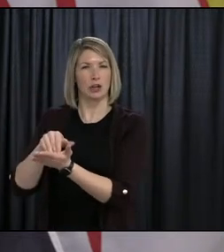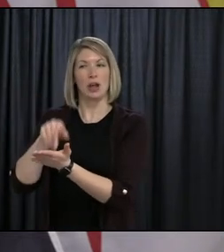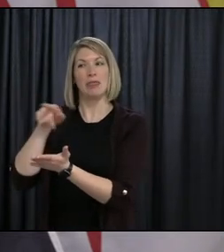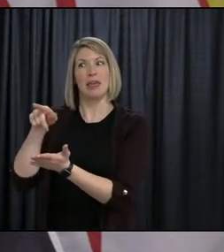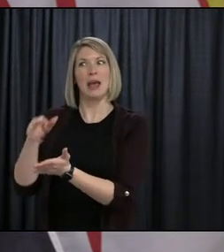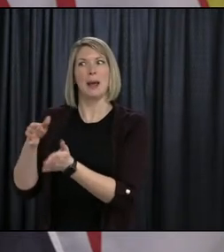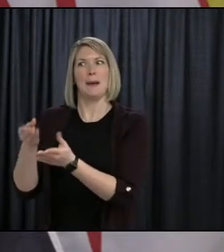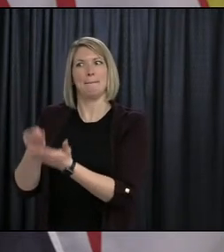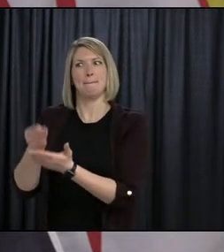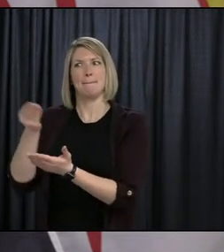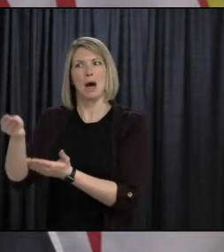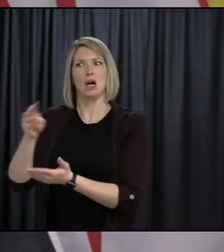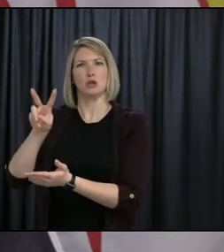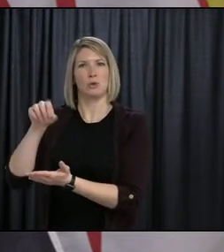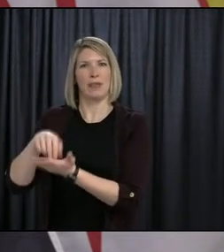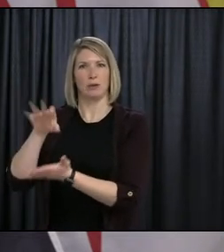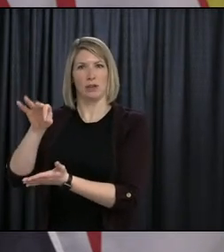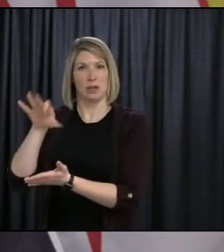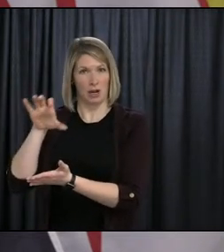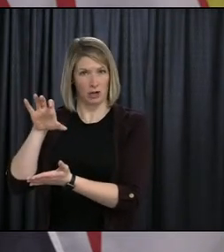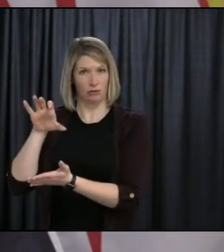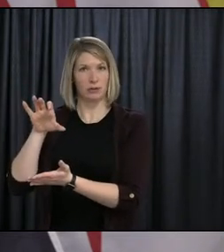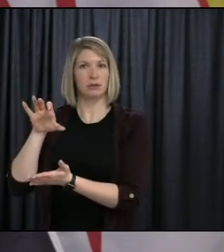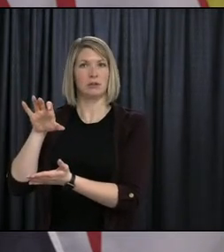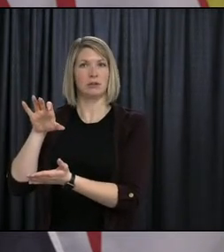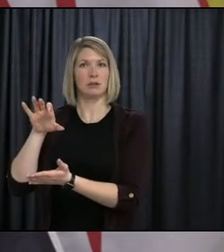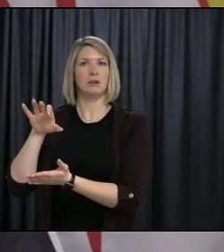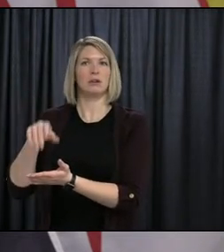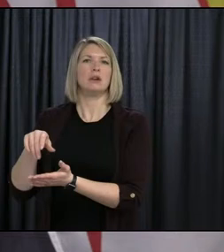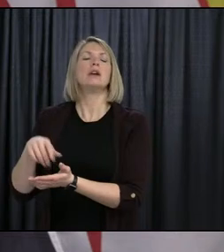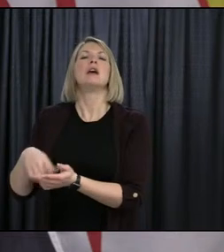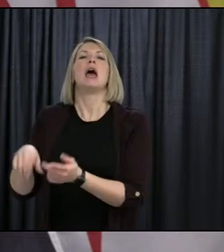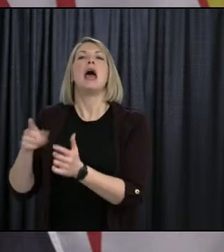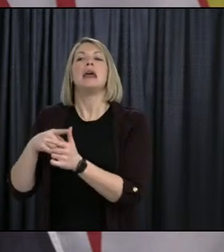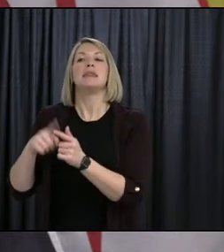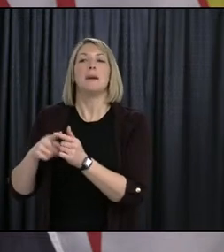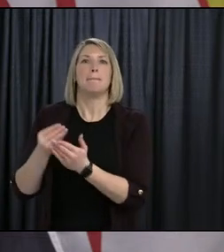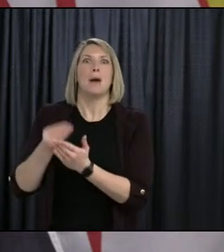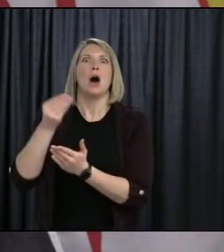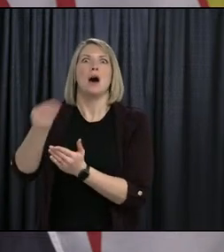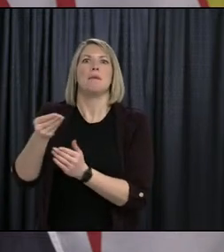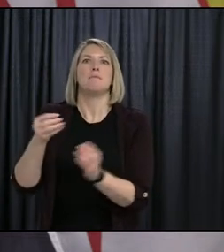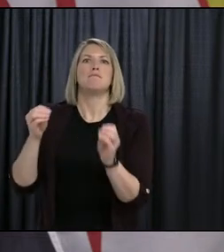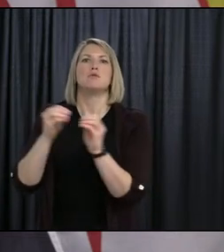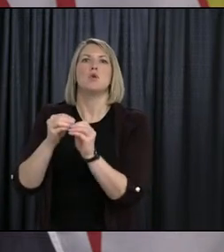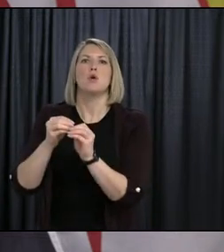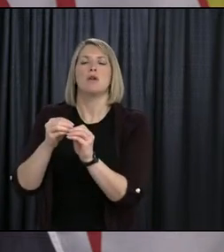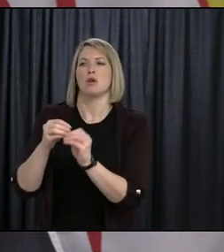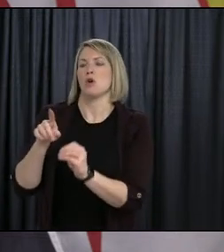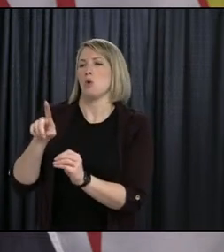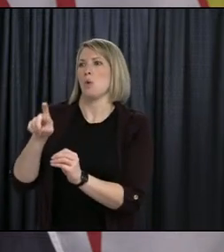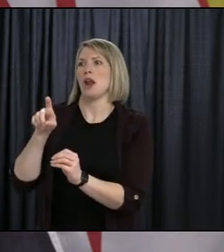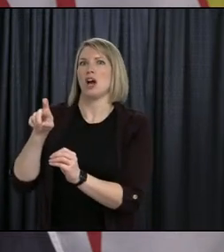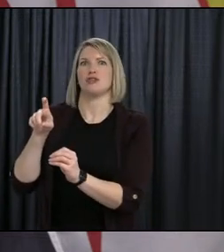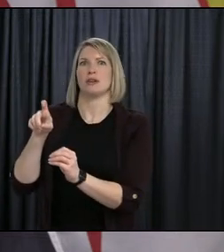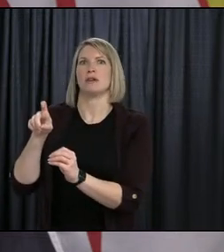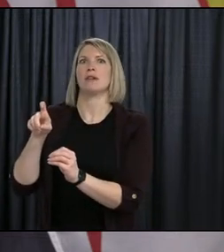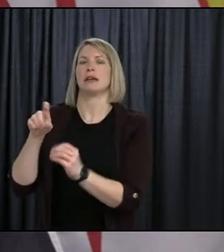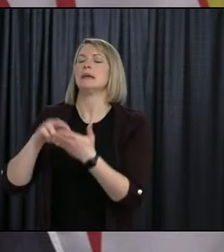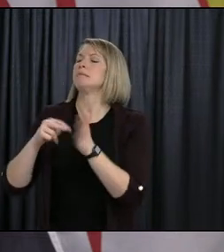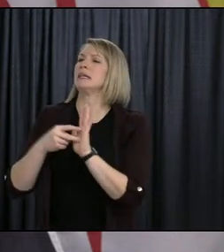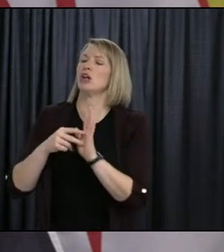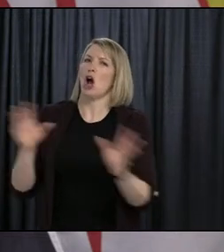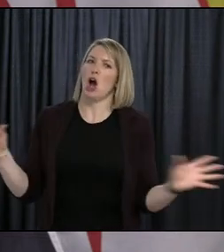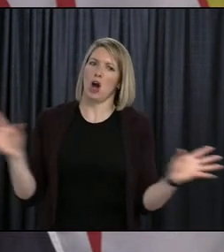Now they do have to be configured. We've secured an additional 100 from computers for schools. So that's the 1,700